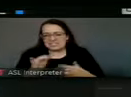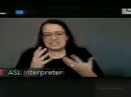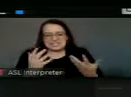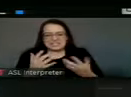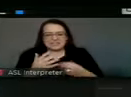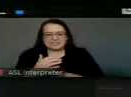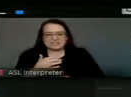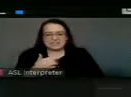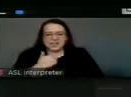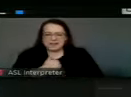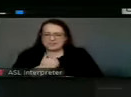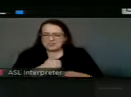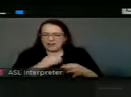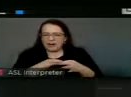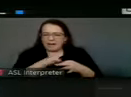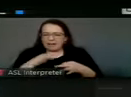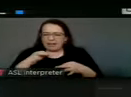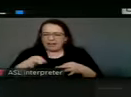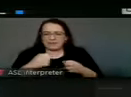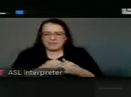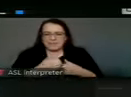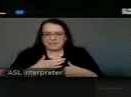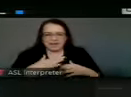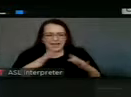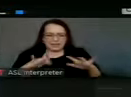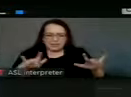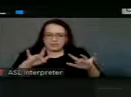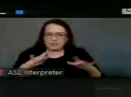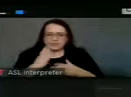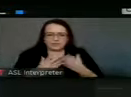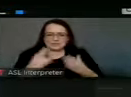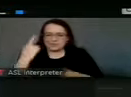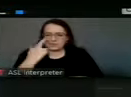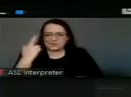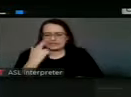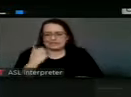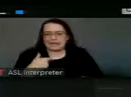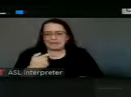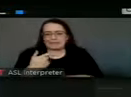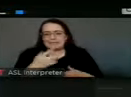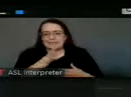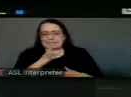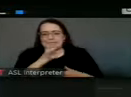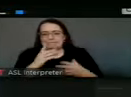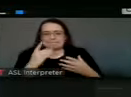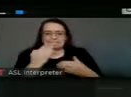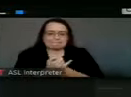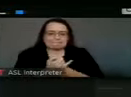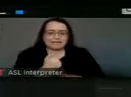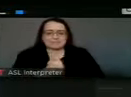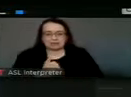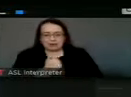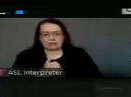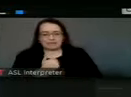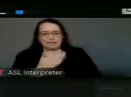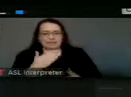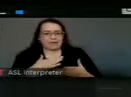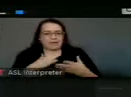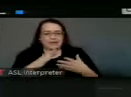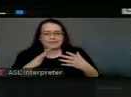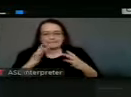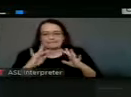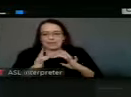I'm sorry. There's some latency in my computer for some reason for my network. So I may be talking over you sometimes. I apologize in advance for that.